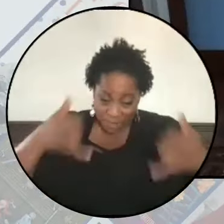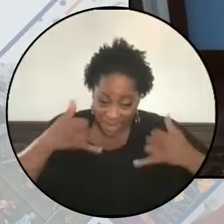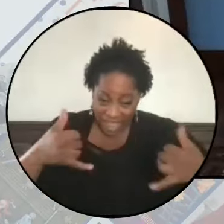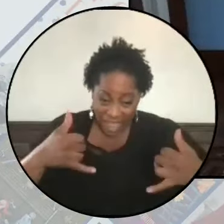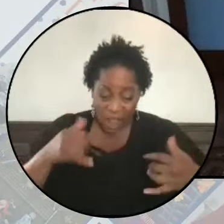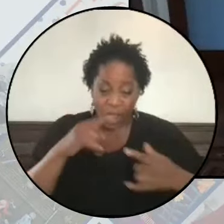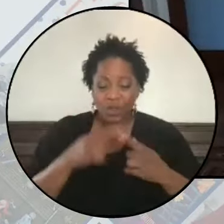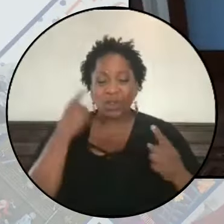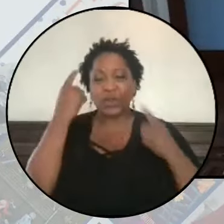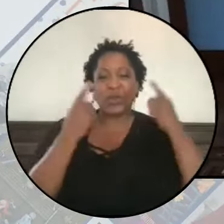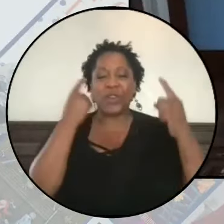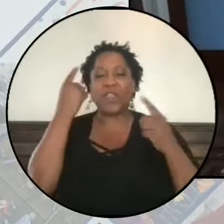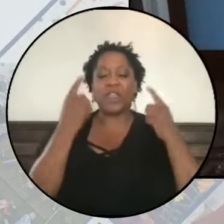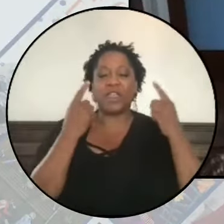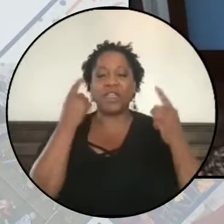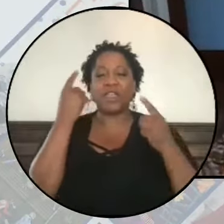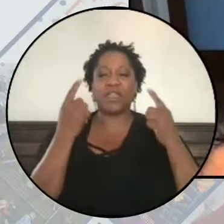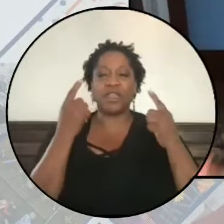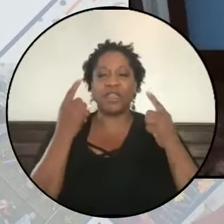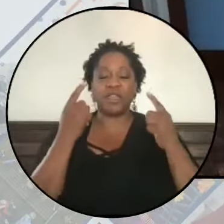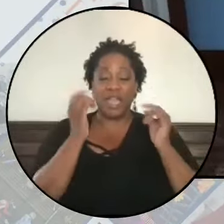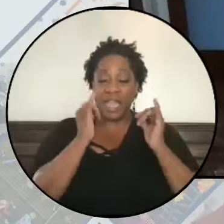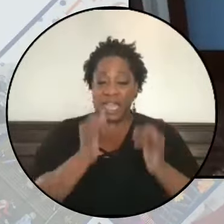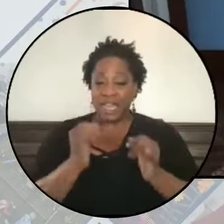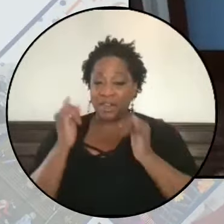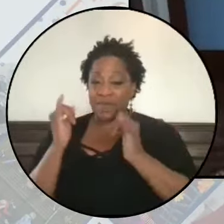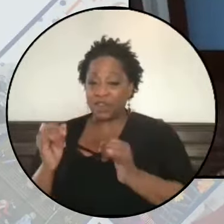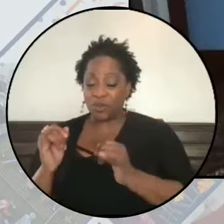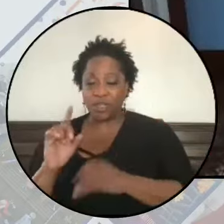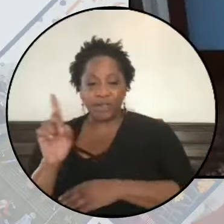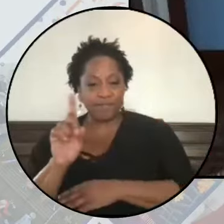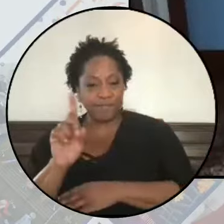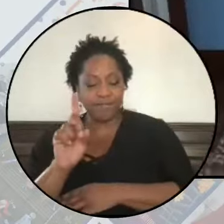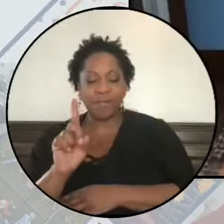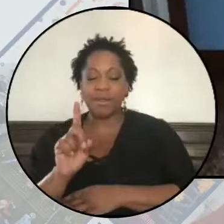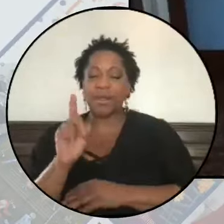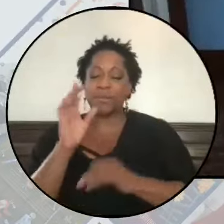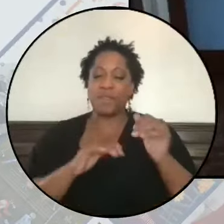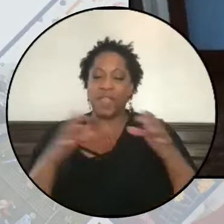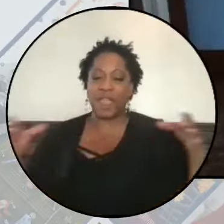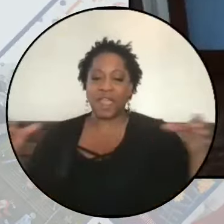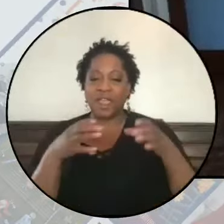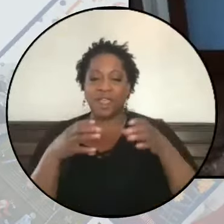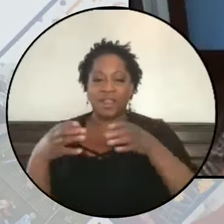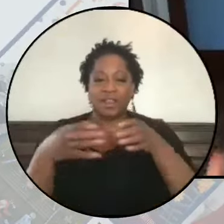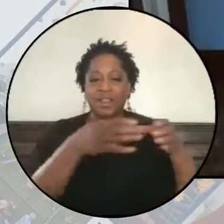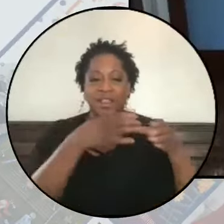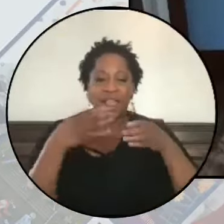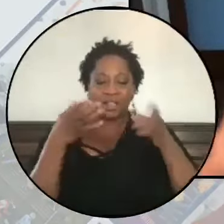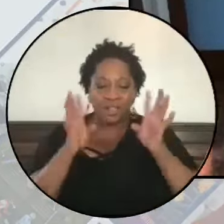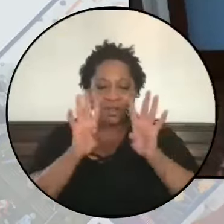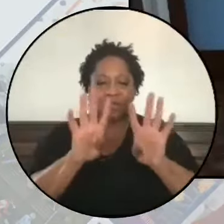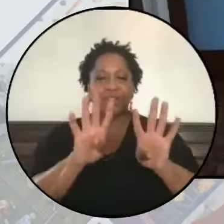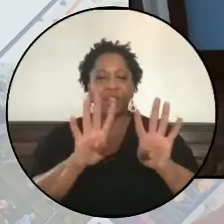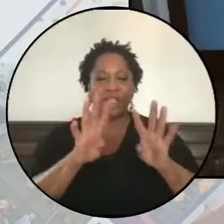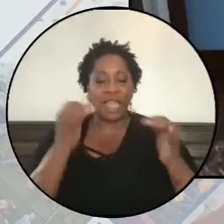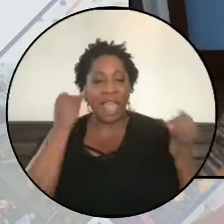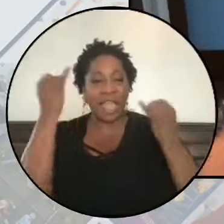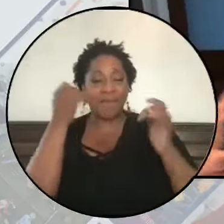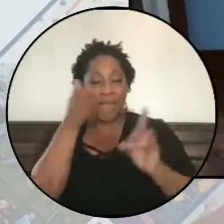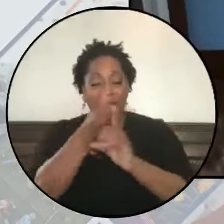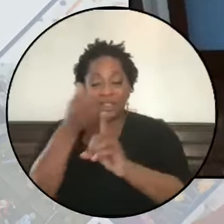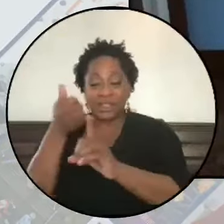think not individualistically, but rather collectively and to imagine themselves